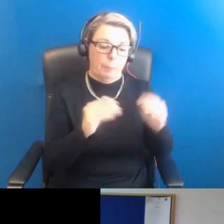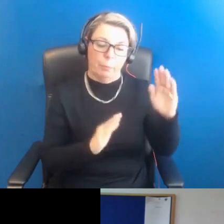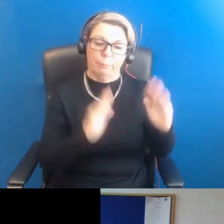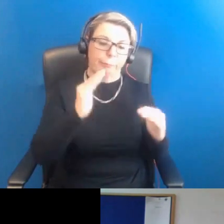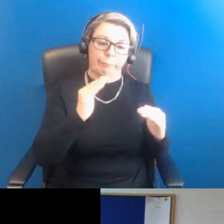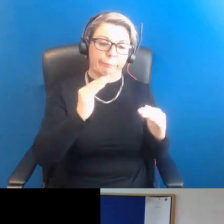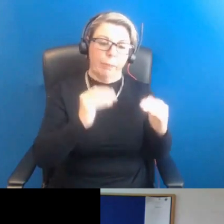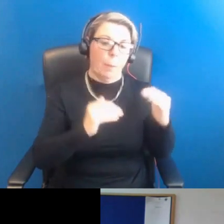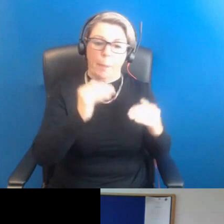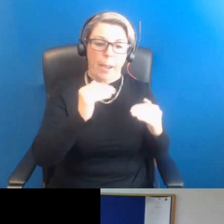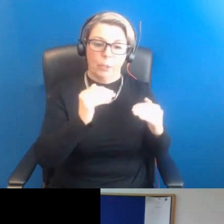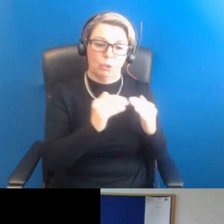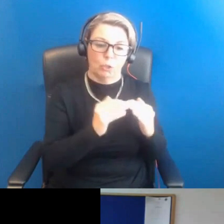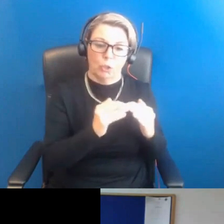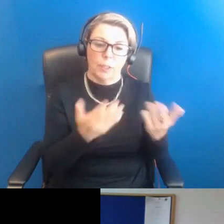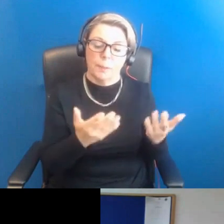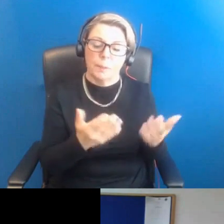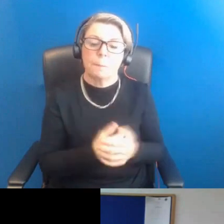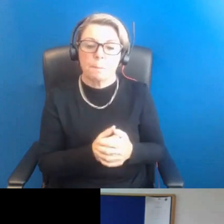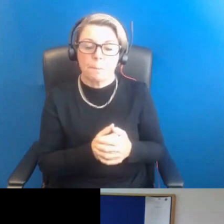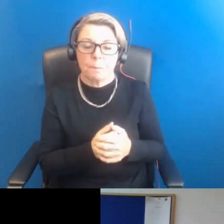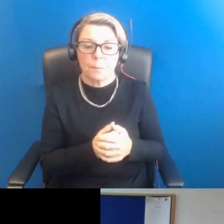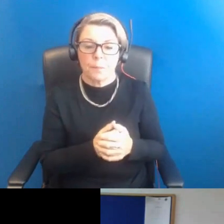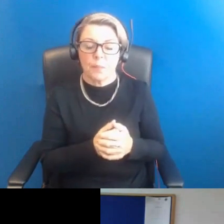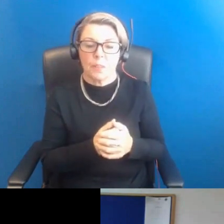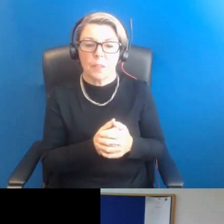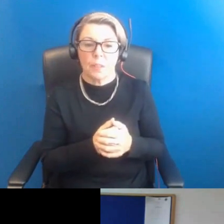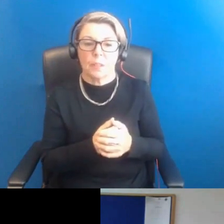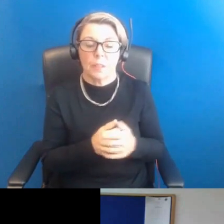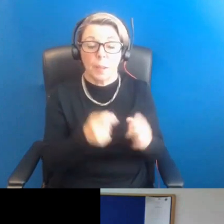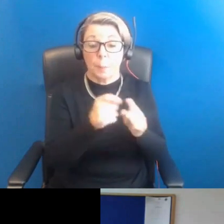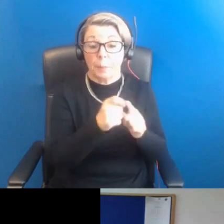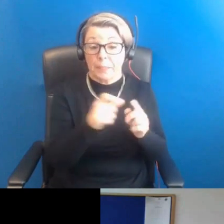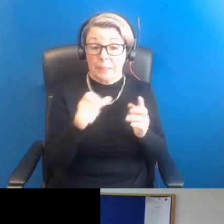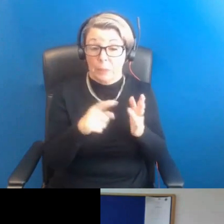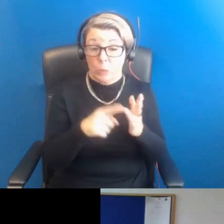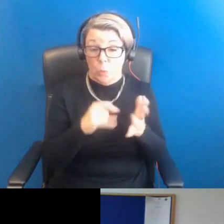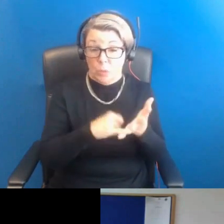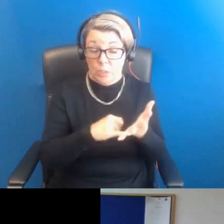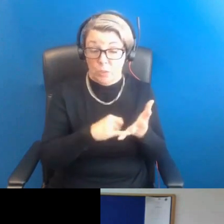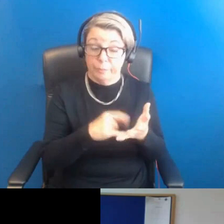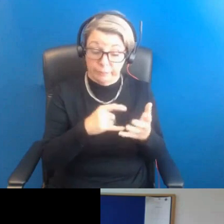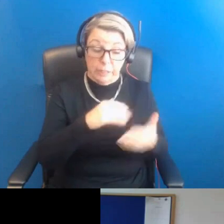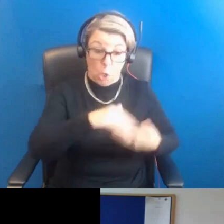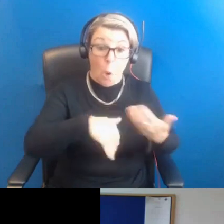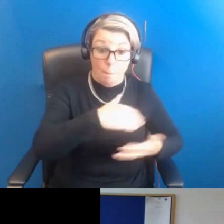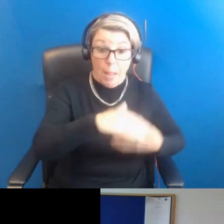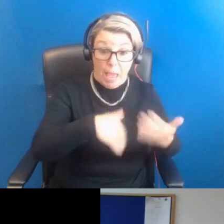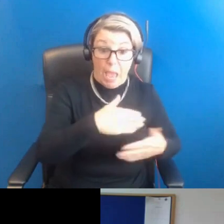And then the third and final reason is because I think polycystic ovarian syndrome is a complicated condition.